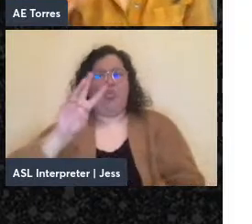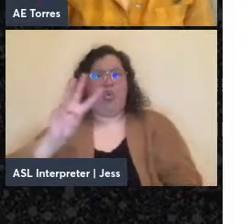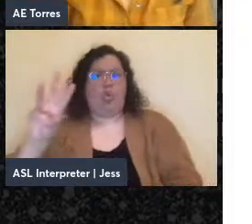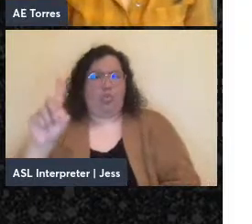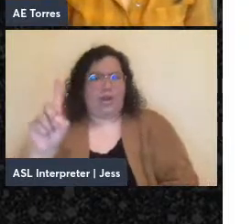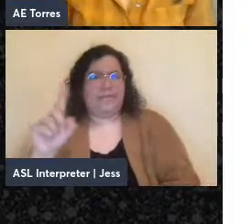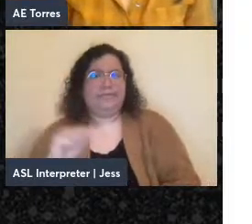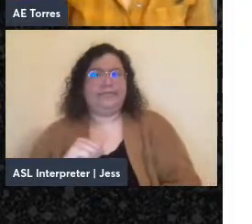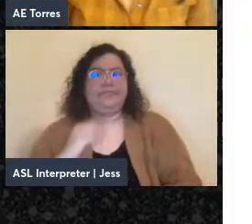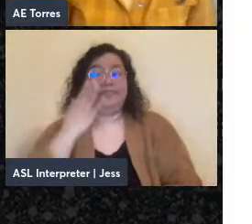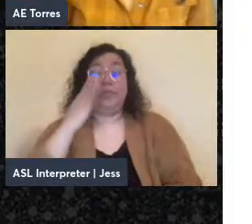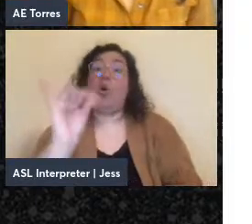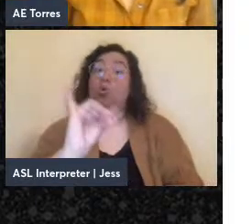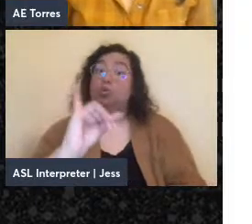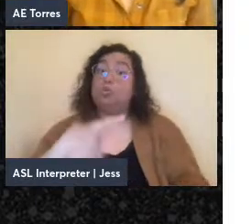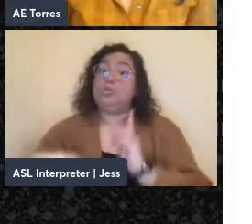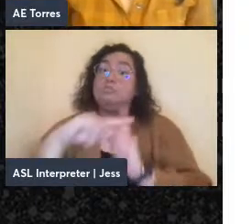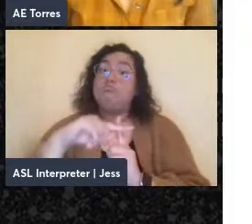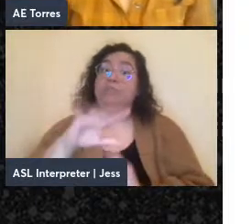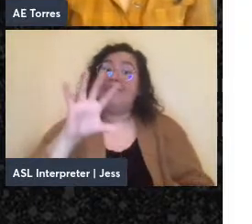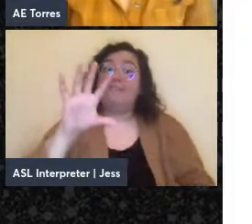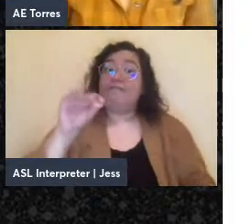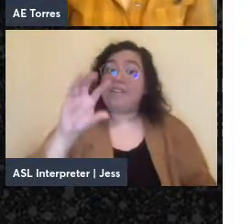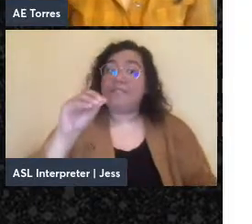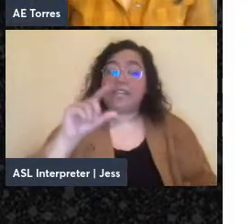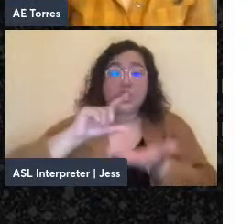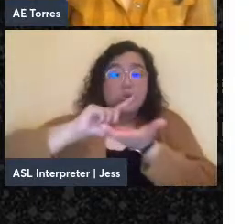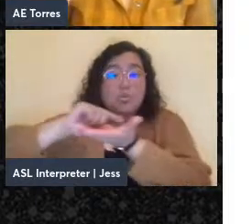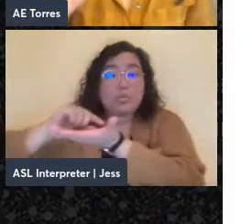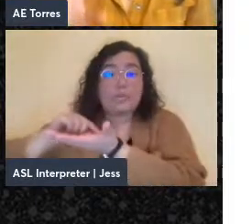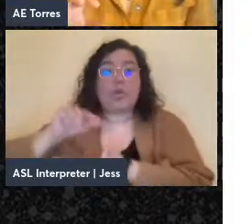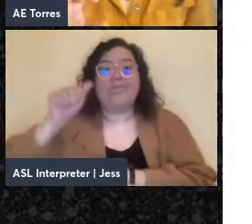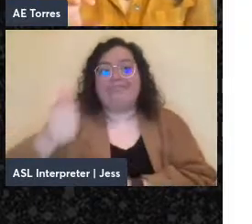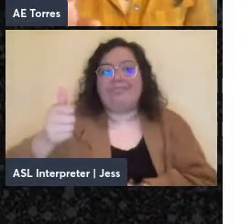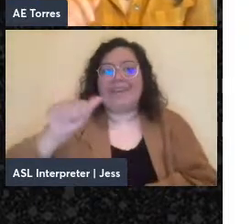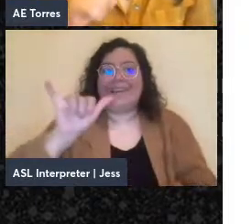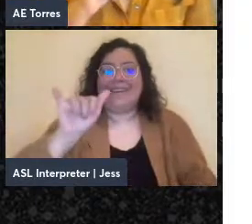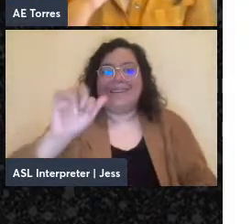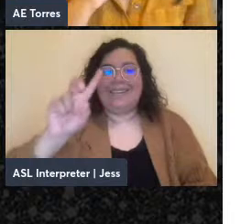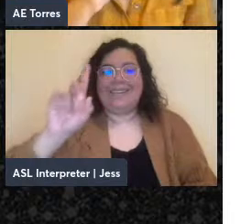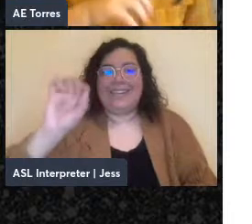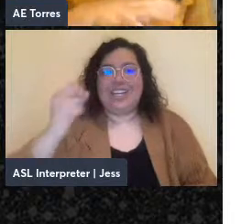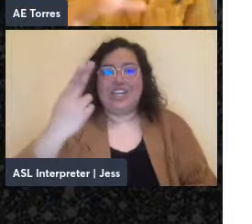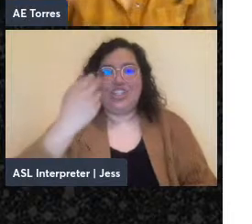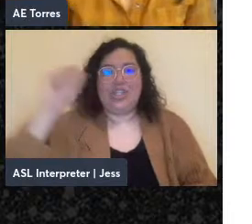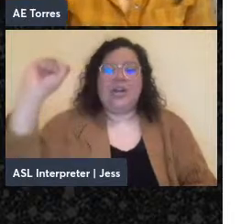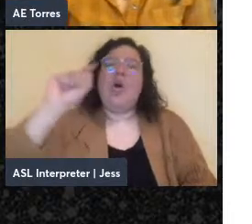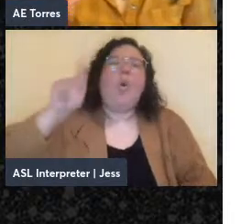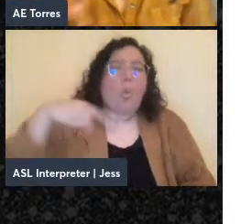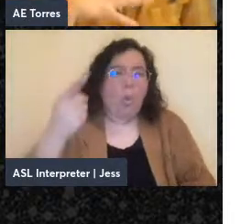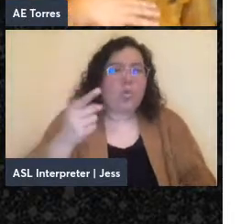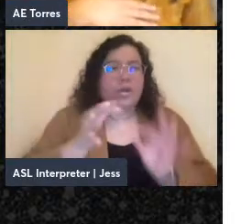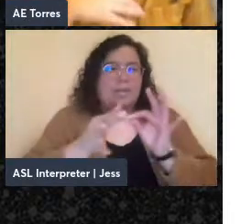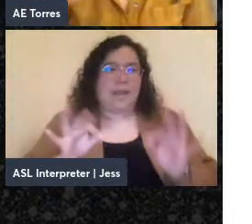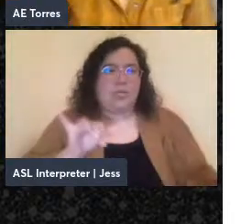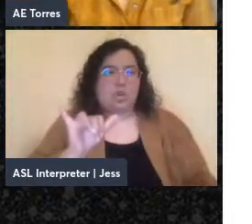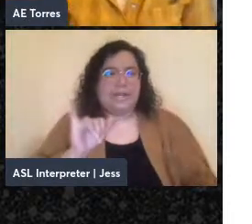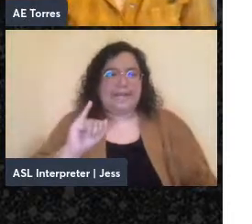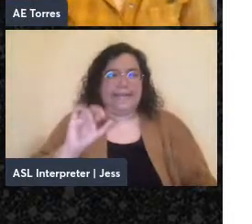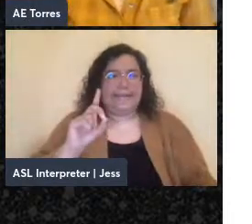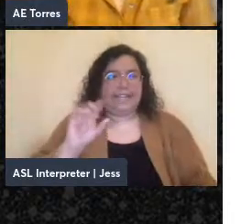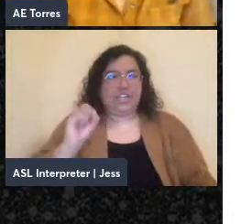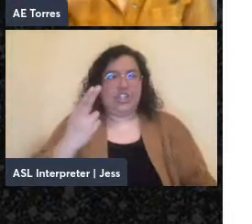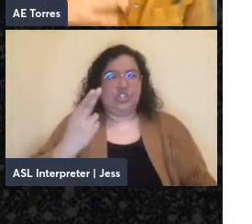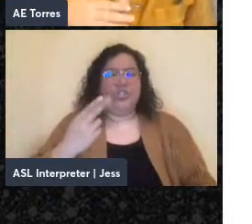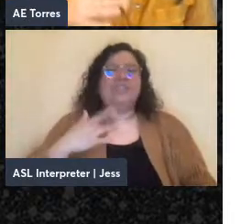there were more than 50 newspapers that were Yiddish anarchist only in Yiddish. And these circulated between North America,